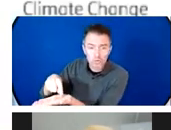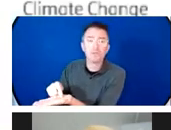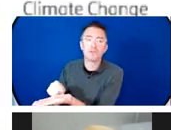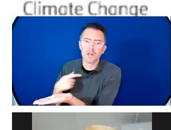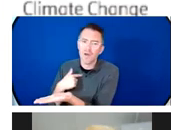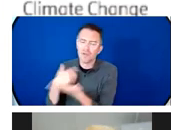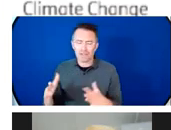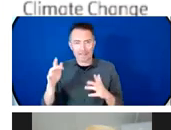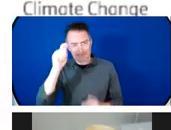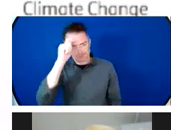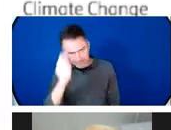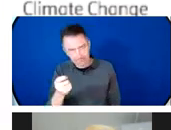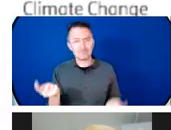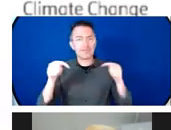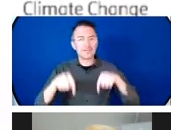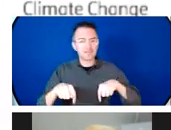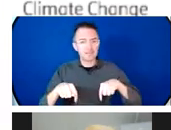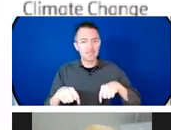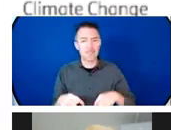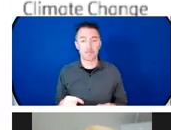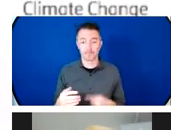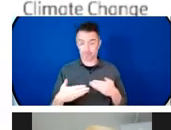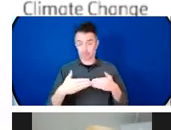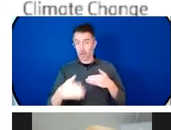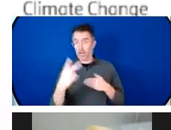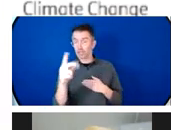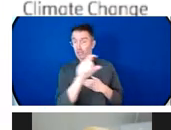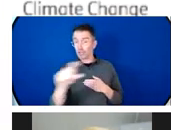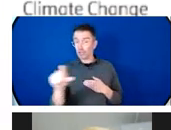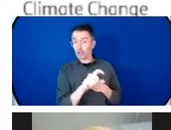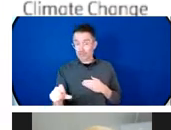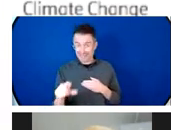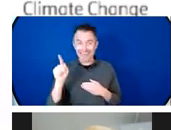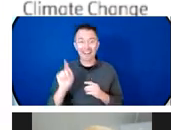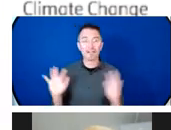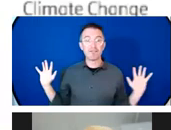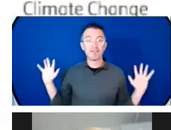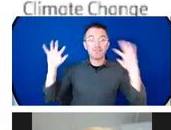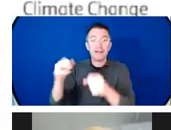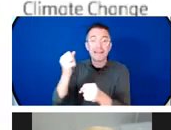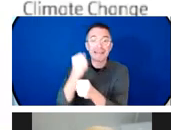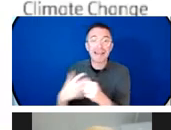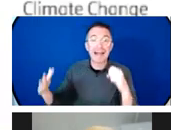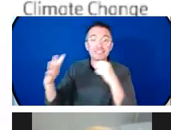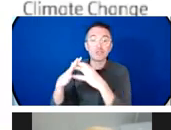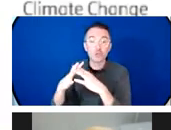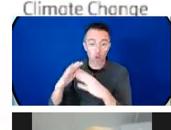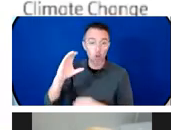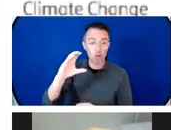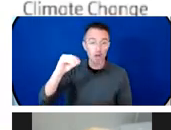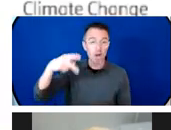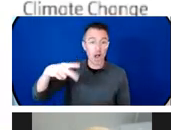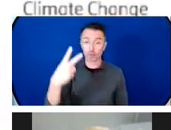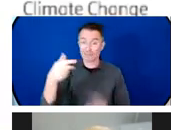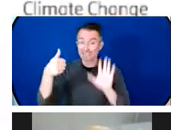Glasgow, the small island states of Africa are particularly more vulnerable to